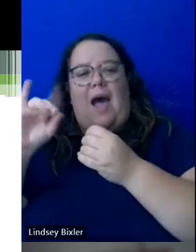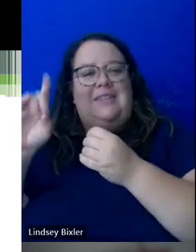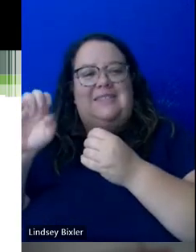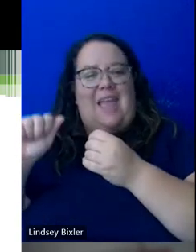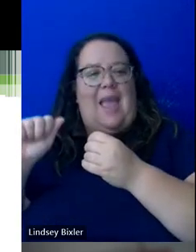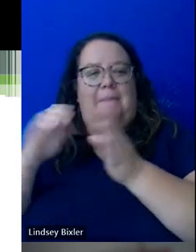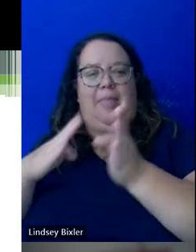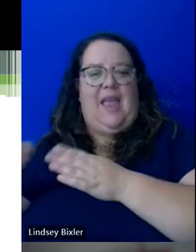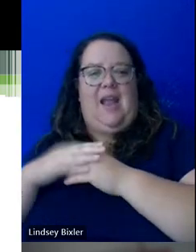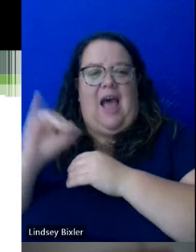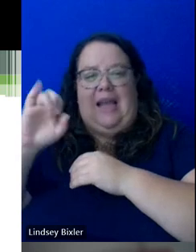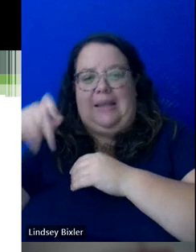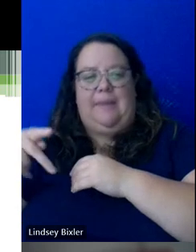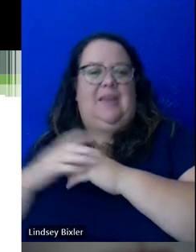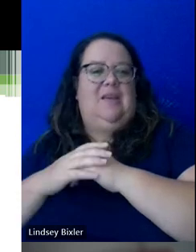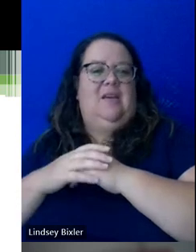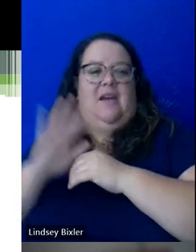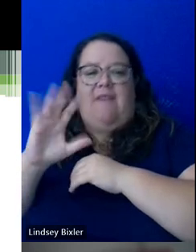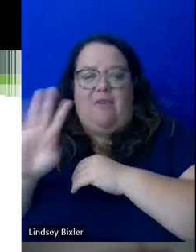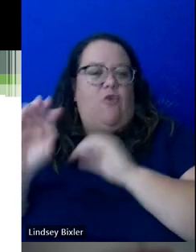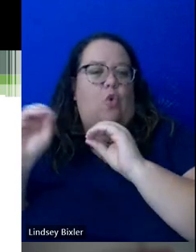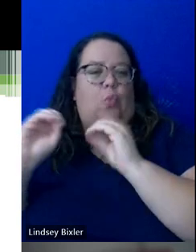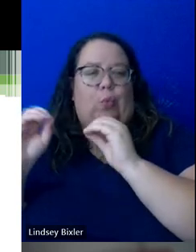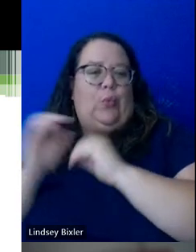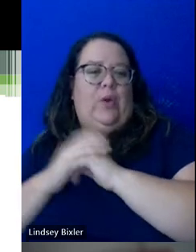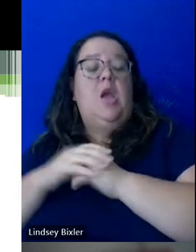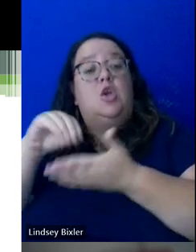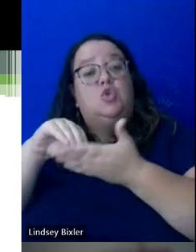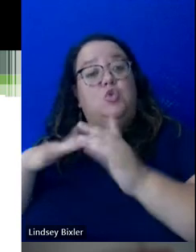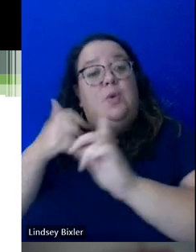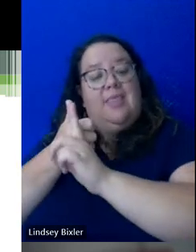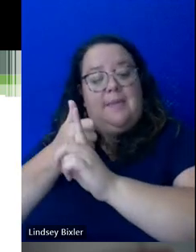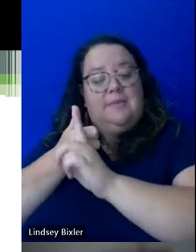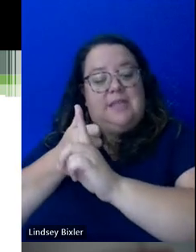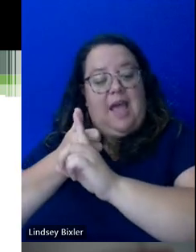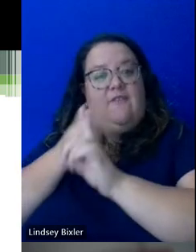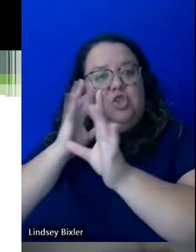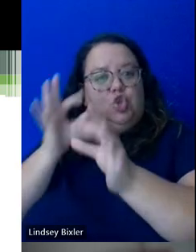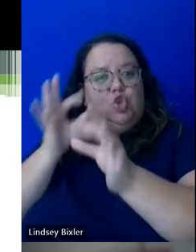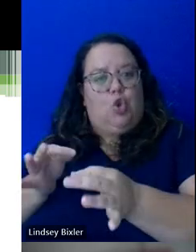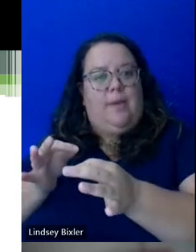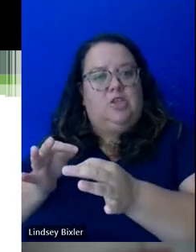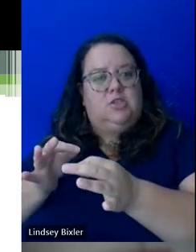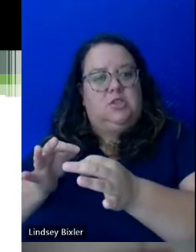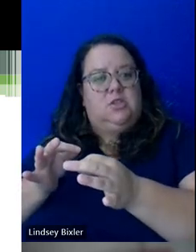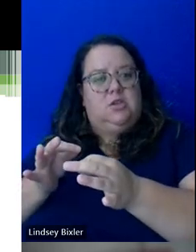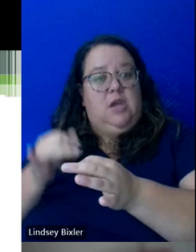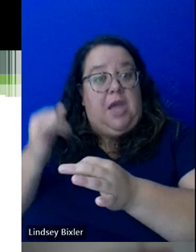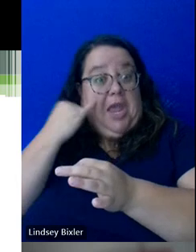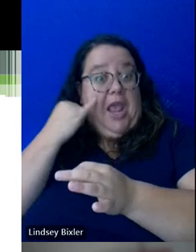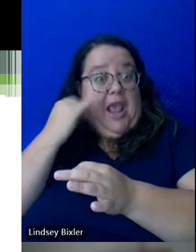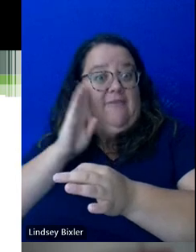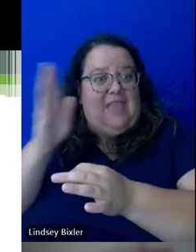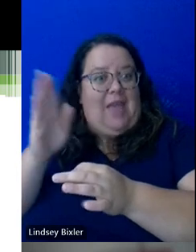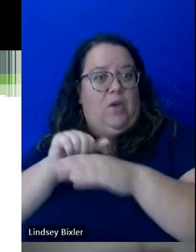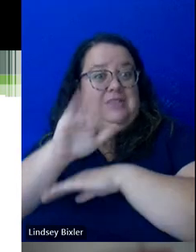plan. And so, what happens is the student is the one who determines if they are going to